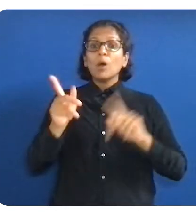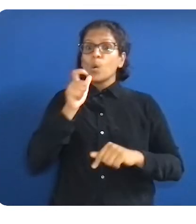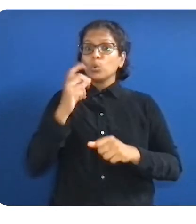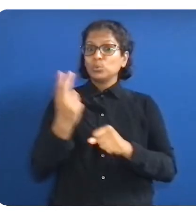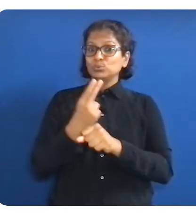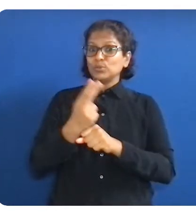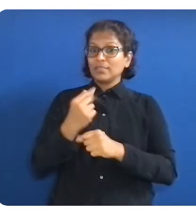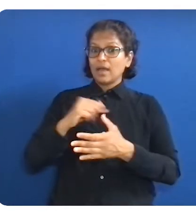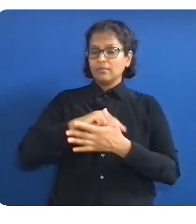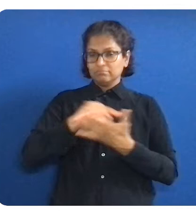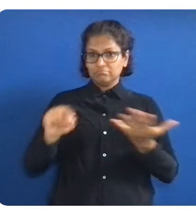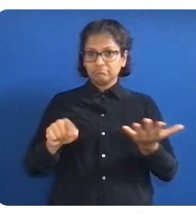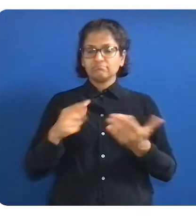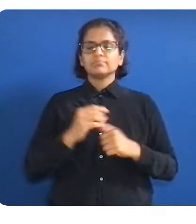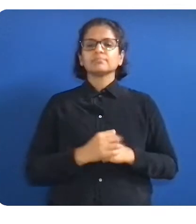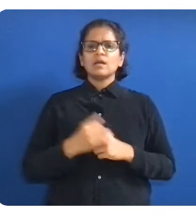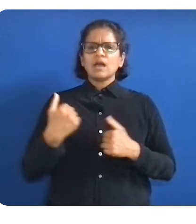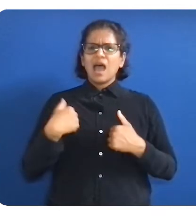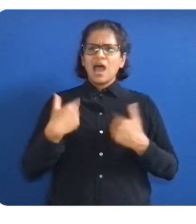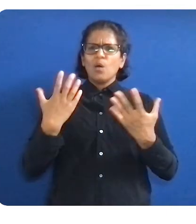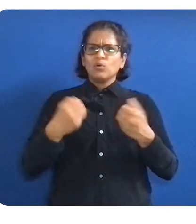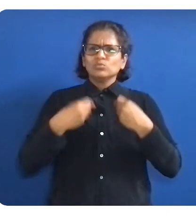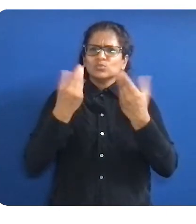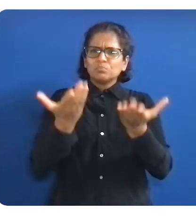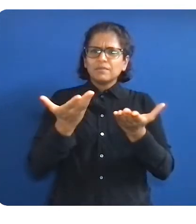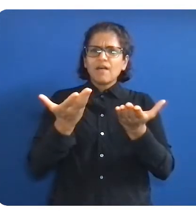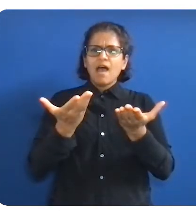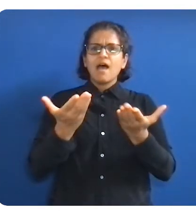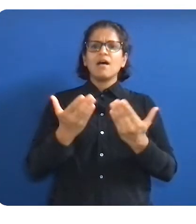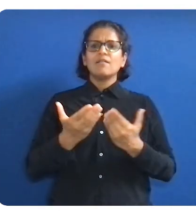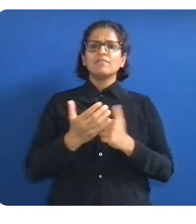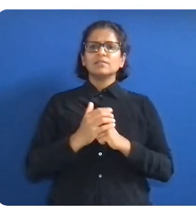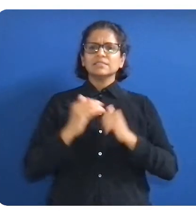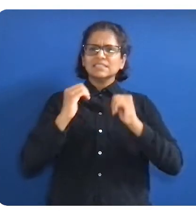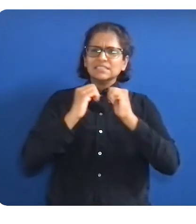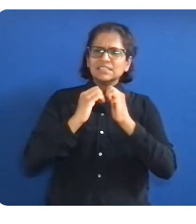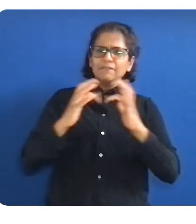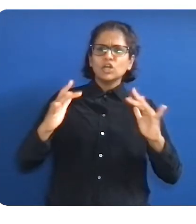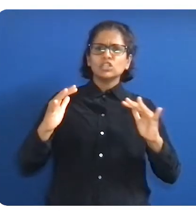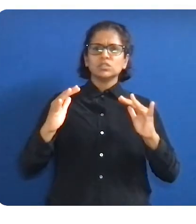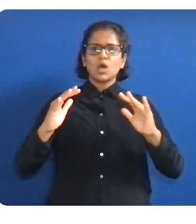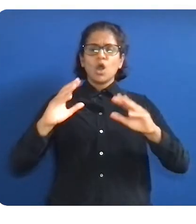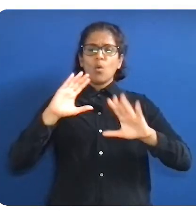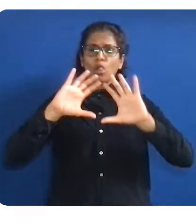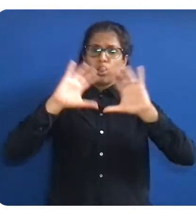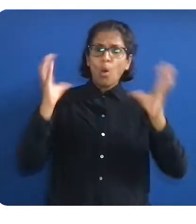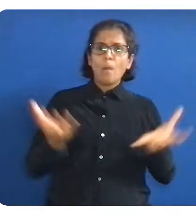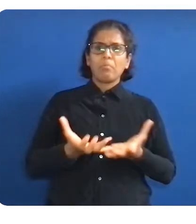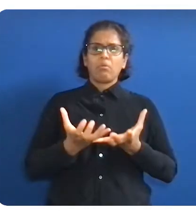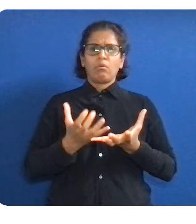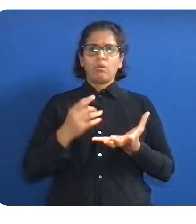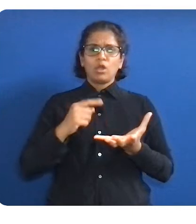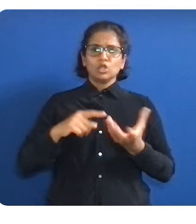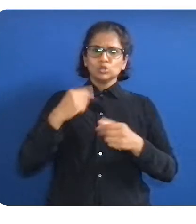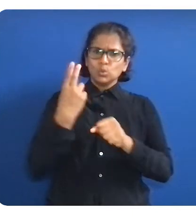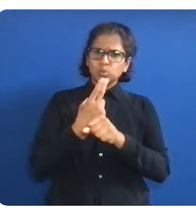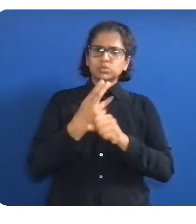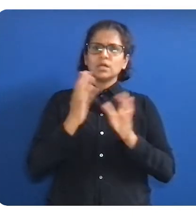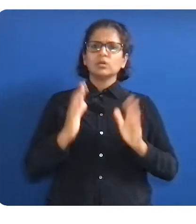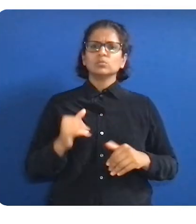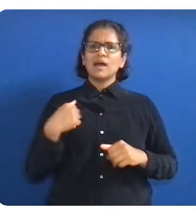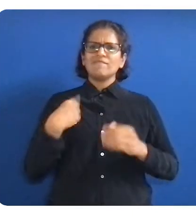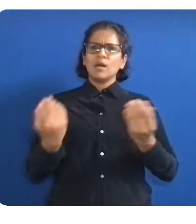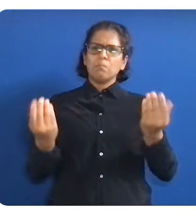To best serve our diverse, global community of users, we need a more representative workforce. And while we're making